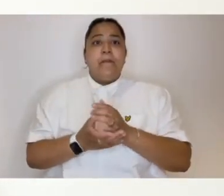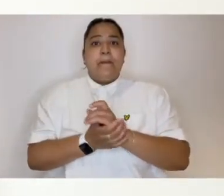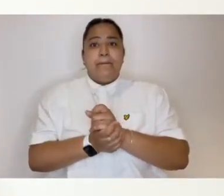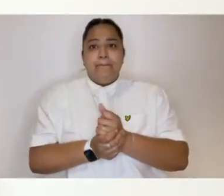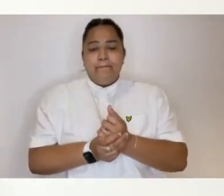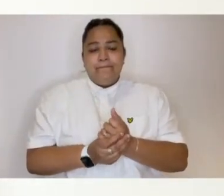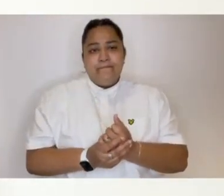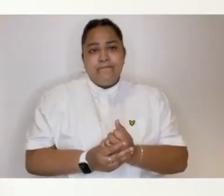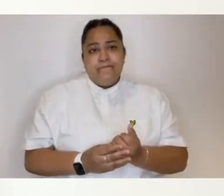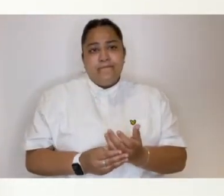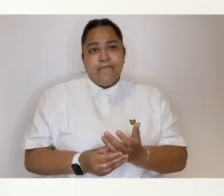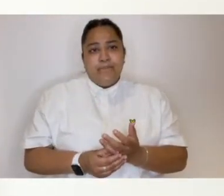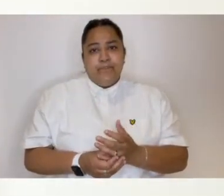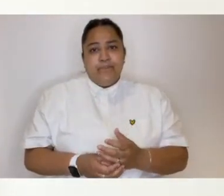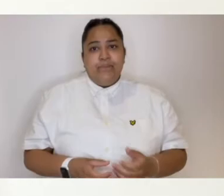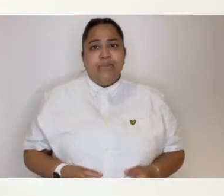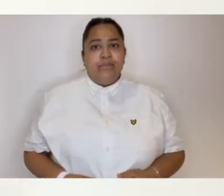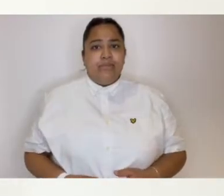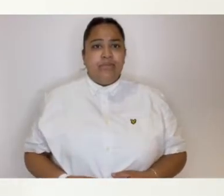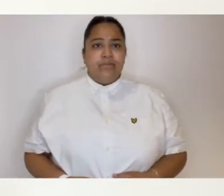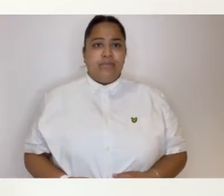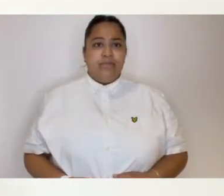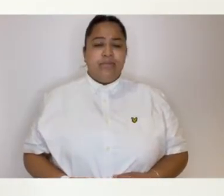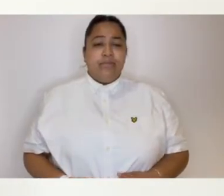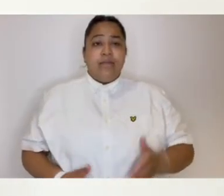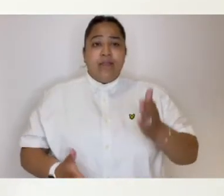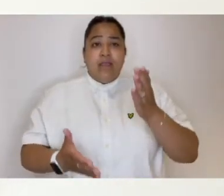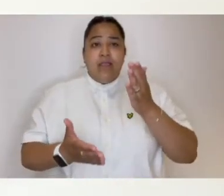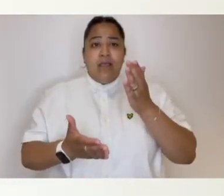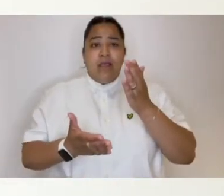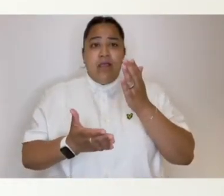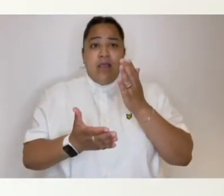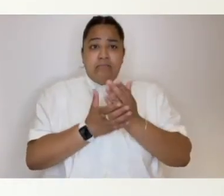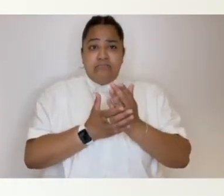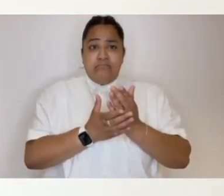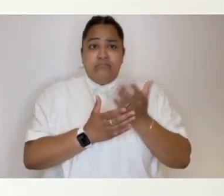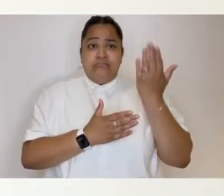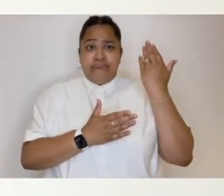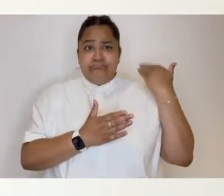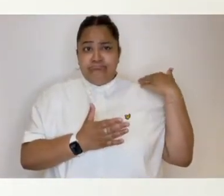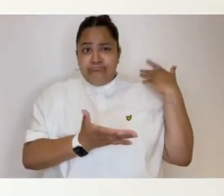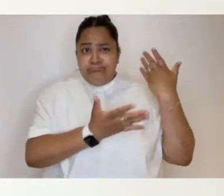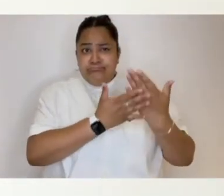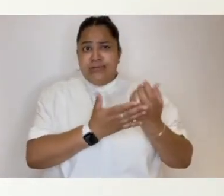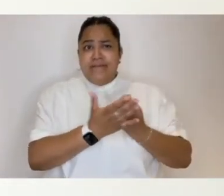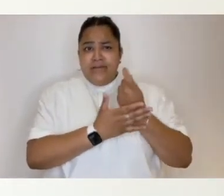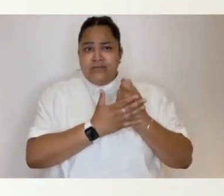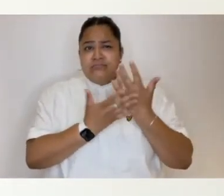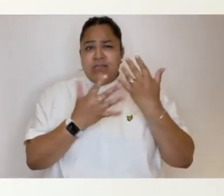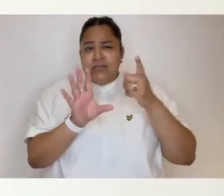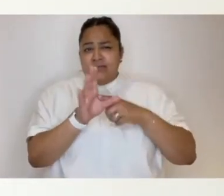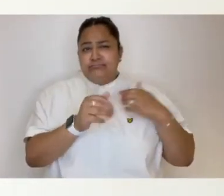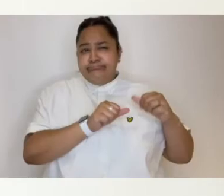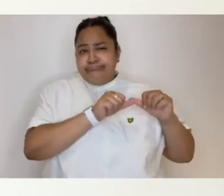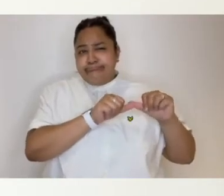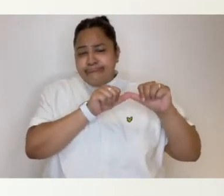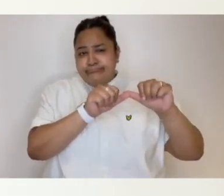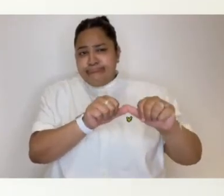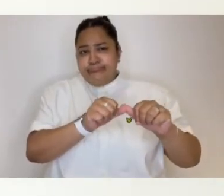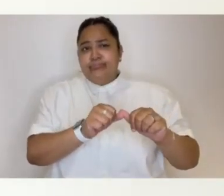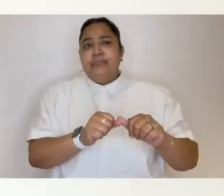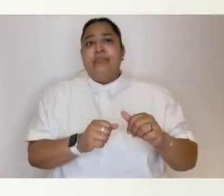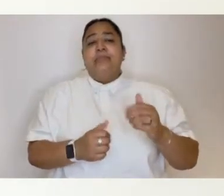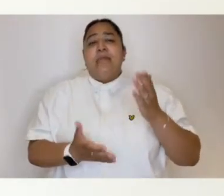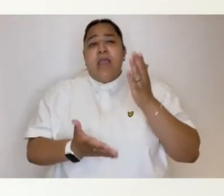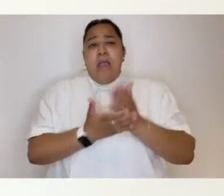available through Eventbrite. It's an event that I look forward to every year and I've attended for many